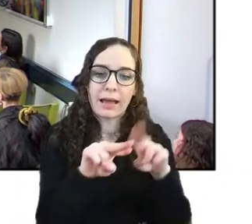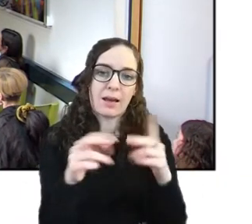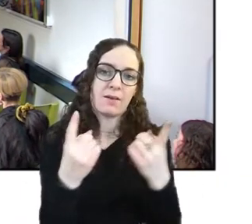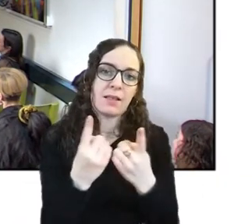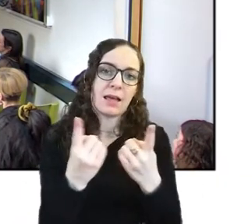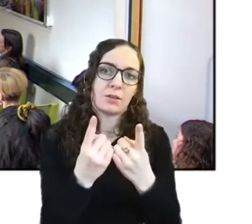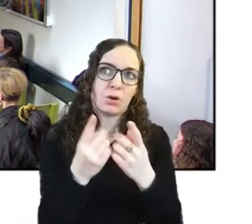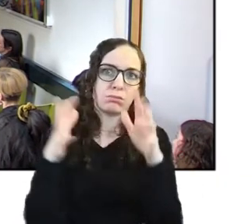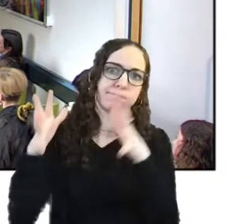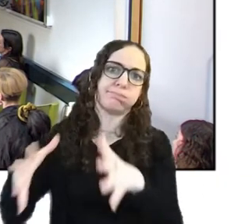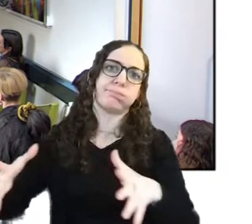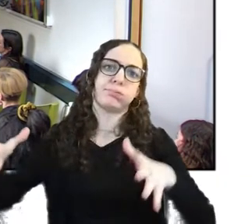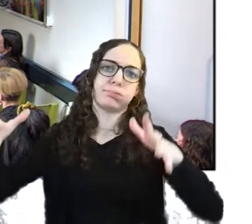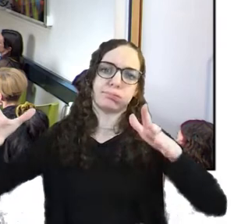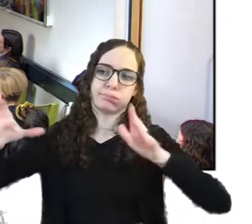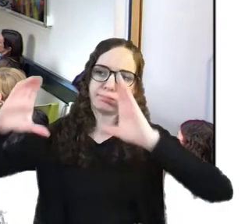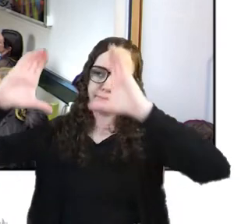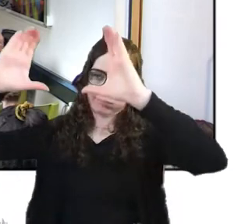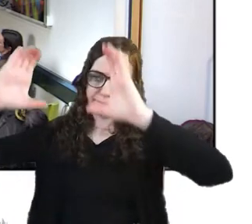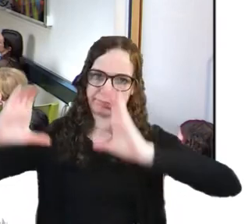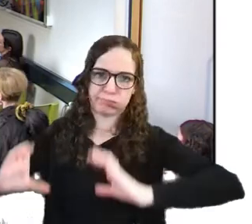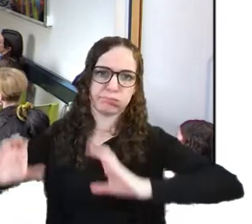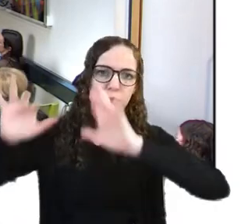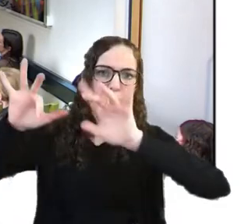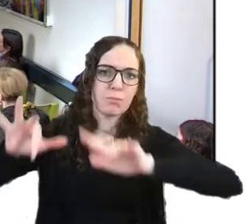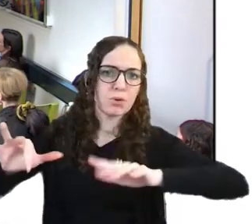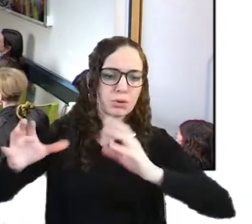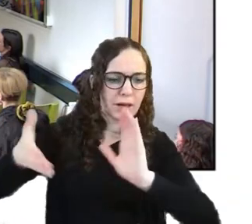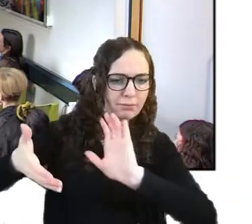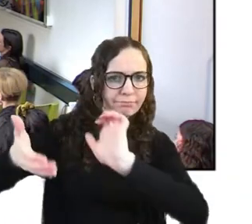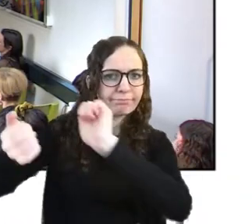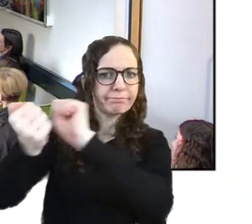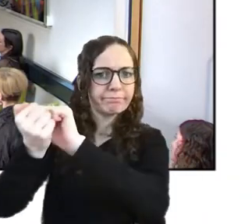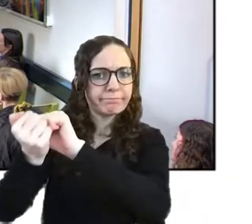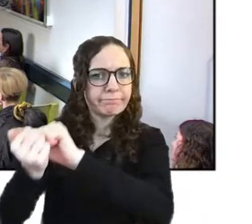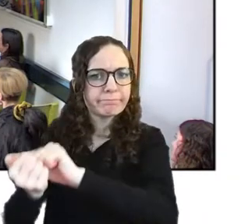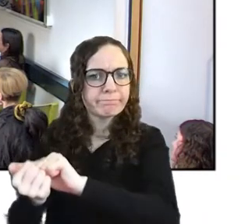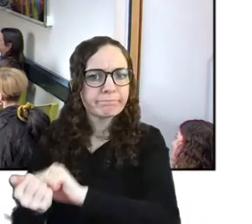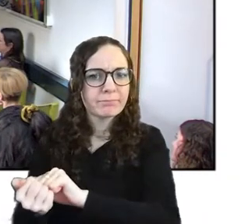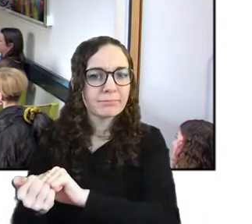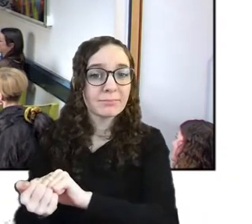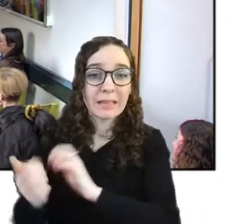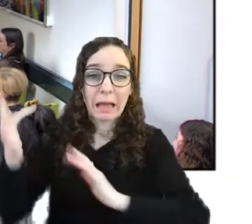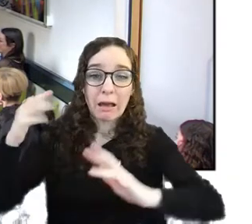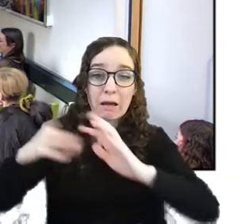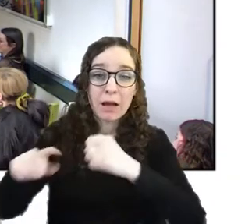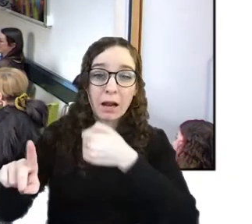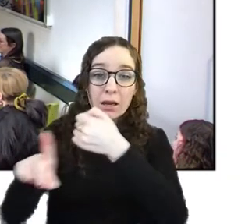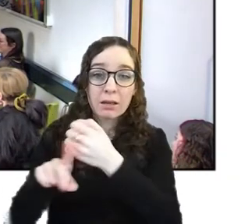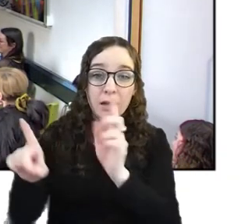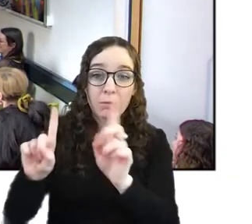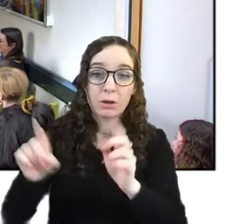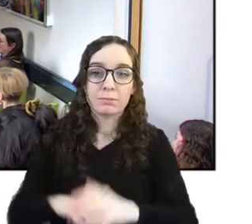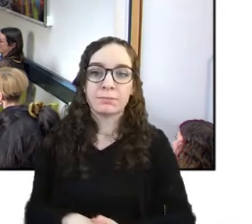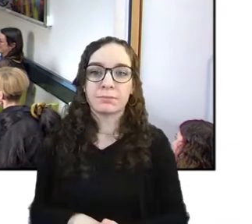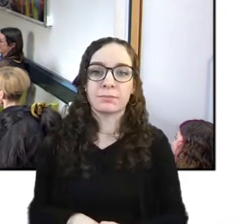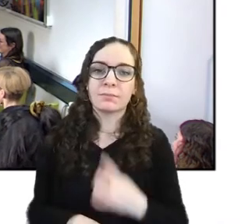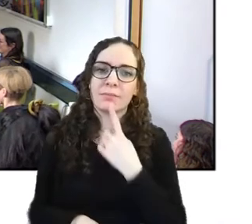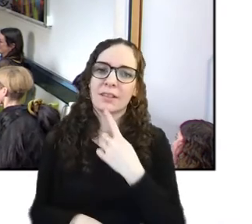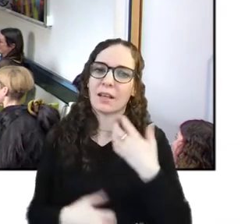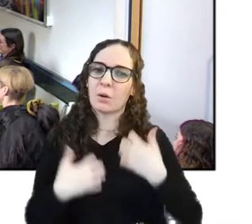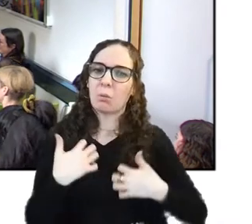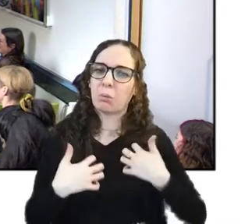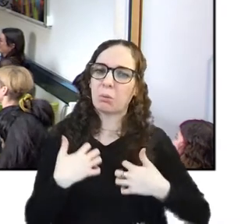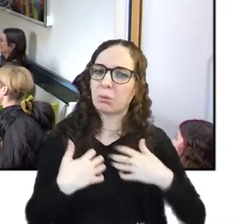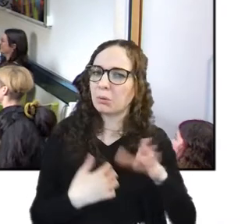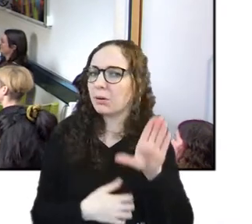servers as well um so yeah i don't think i answered your questions but it's interesting to hear your thoughts chloe i think you want to yeah